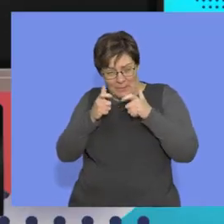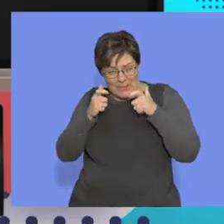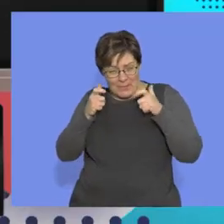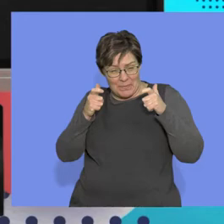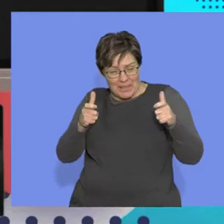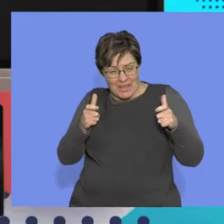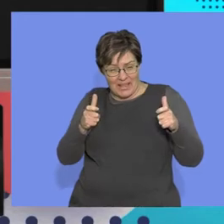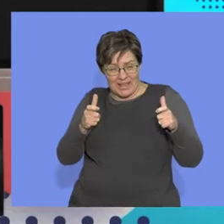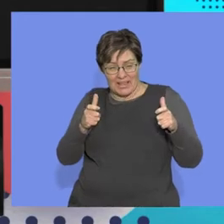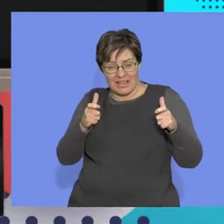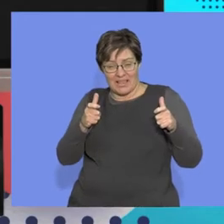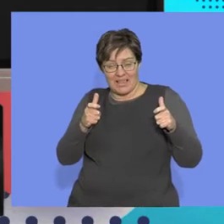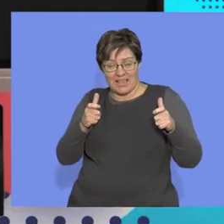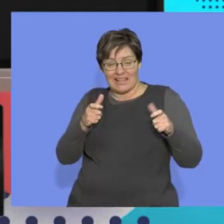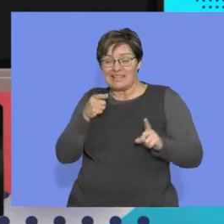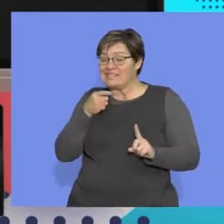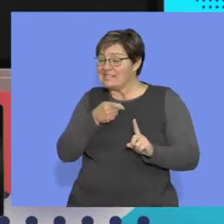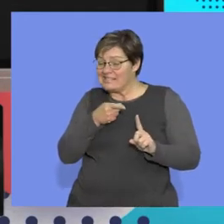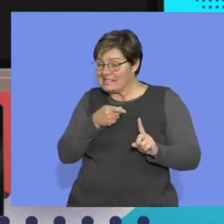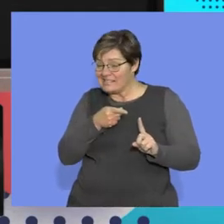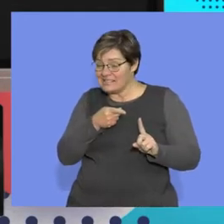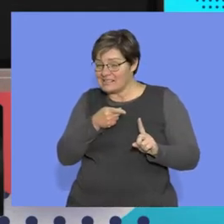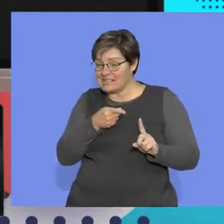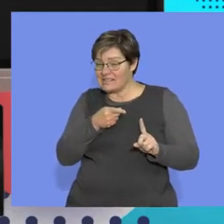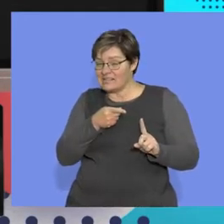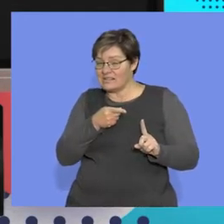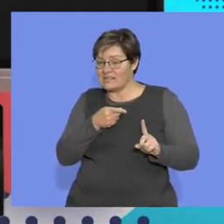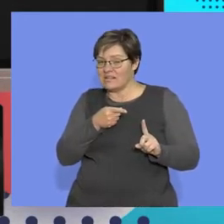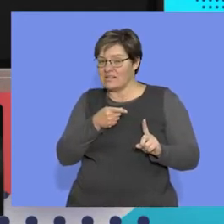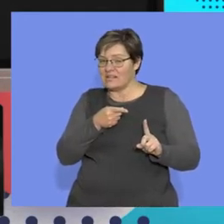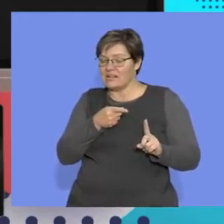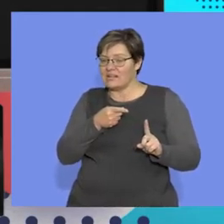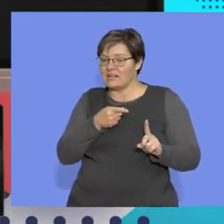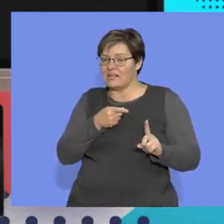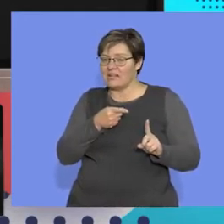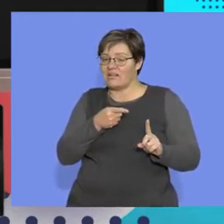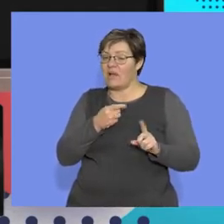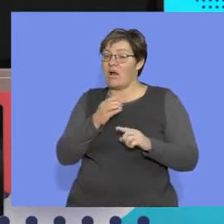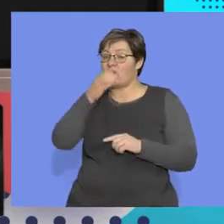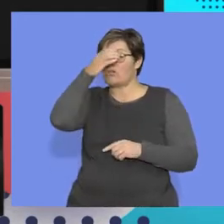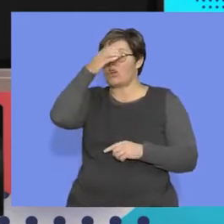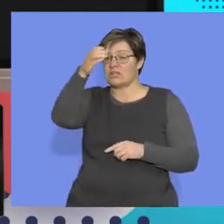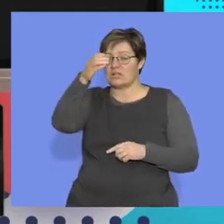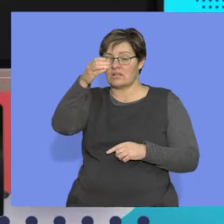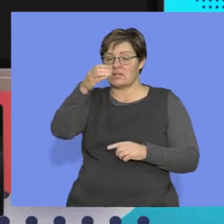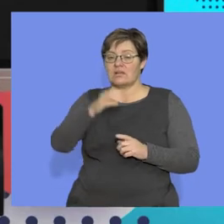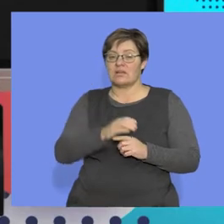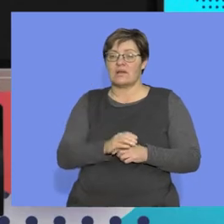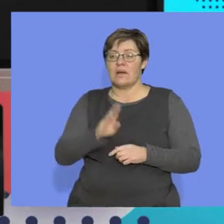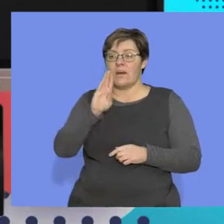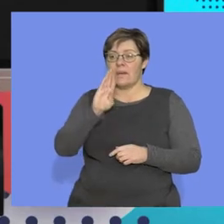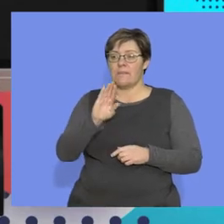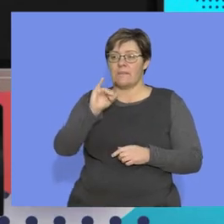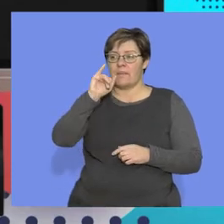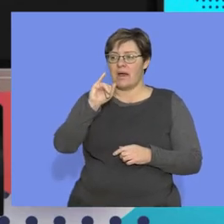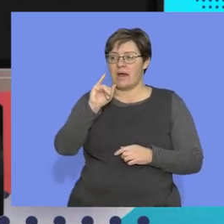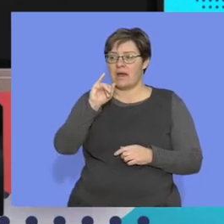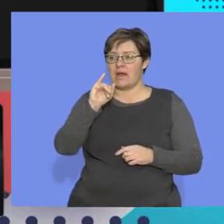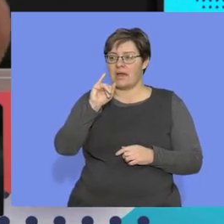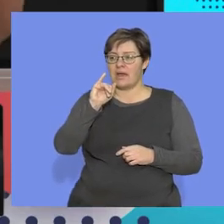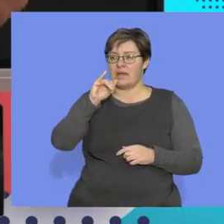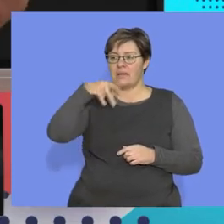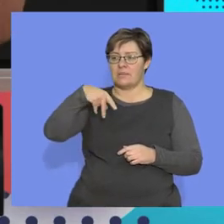one of the biggest pressures, if I could talk like that, is this concept of bipedalism.